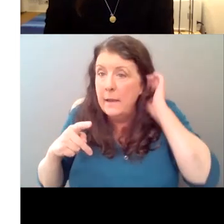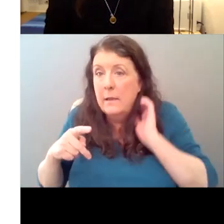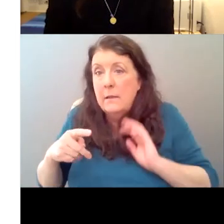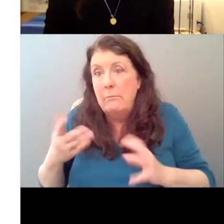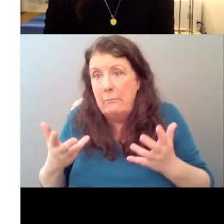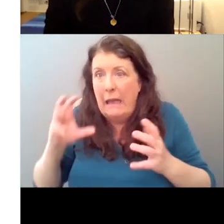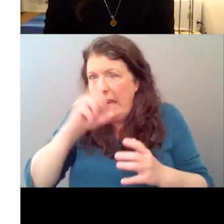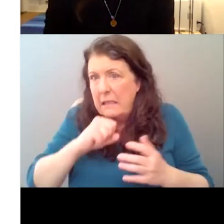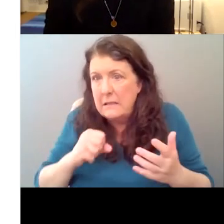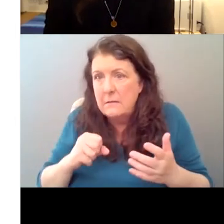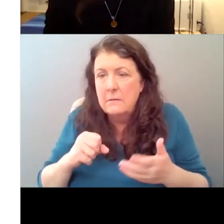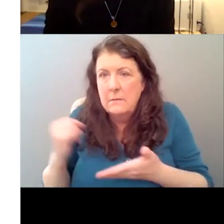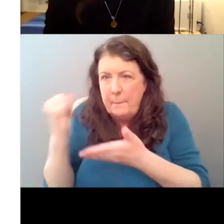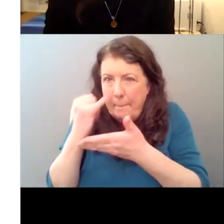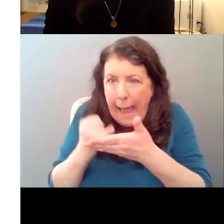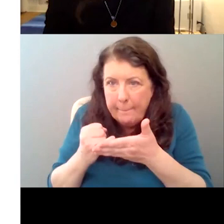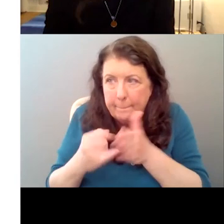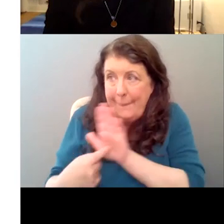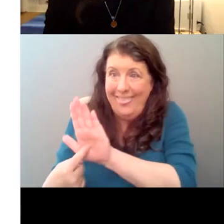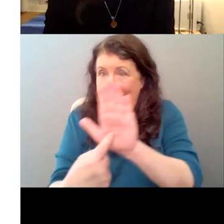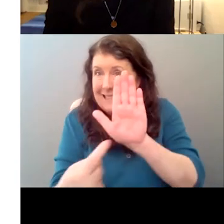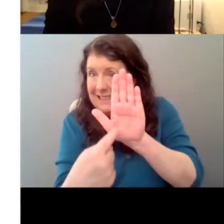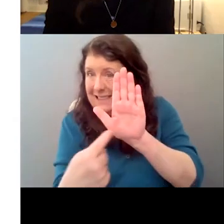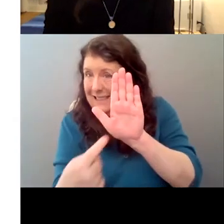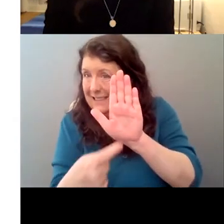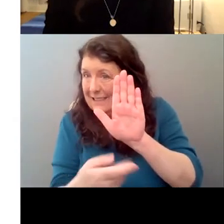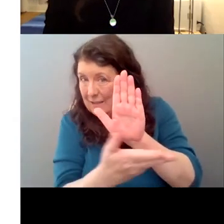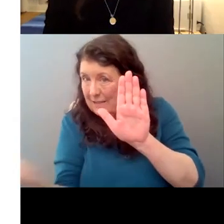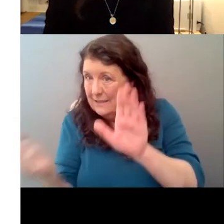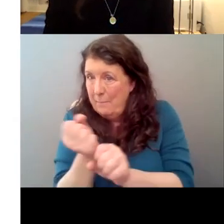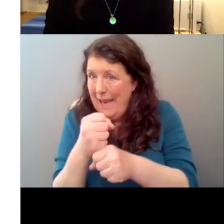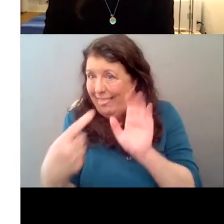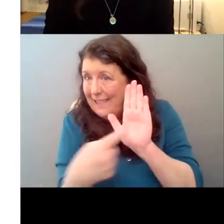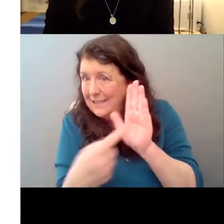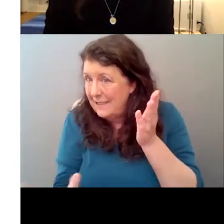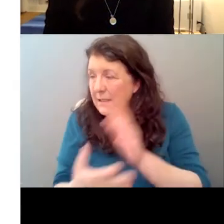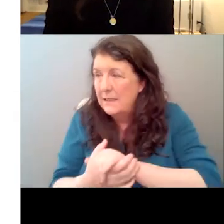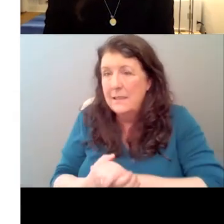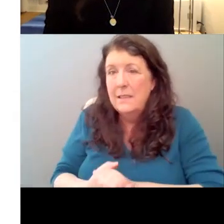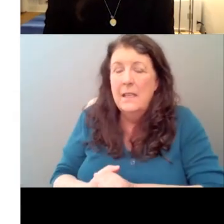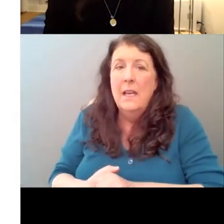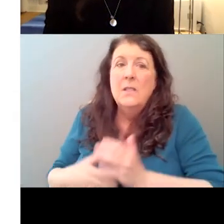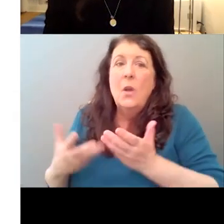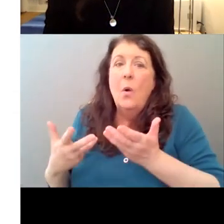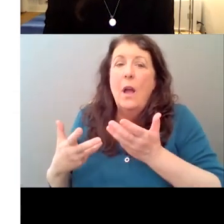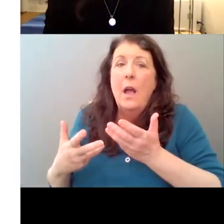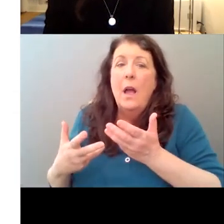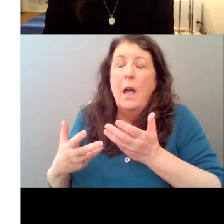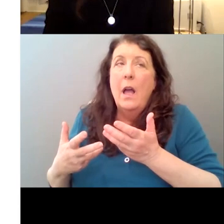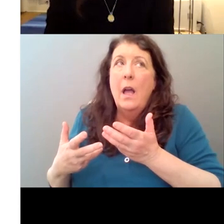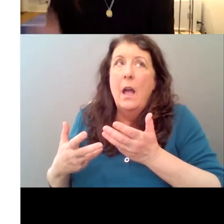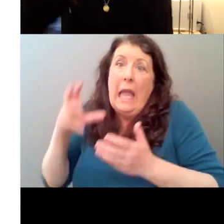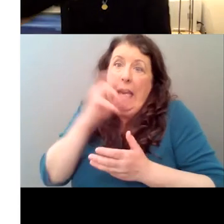yeah. And yeah, so it's, it's, it, I think, I think the key is that like, I